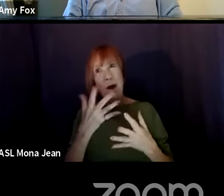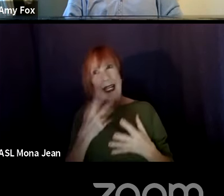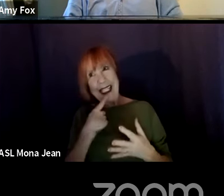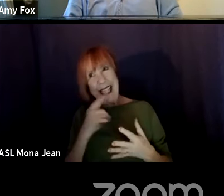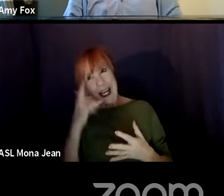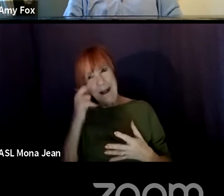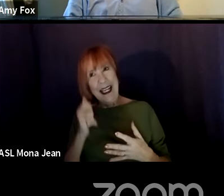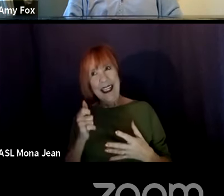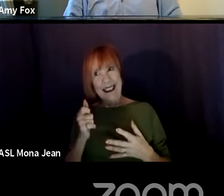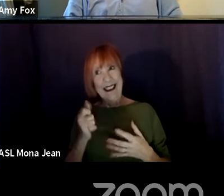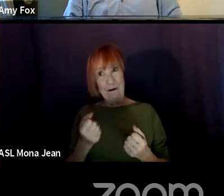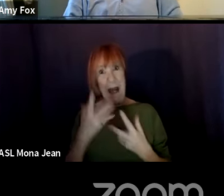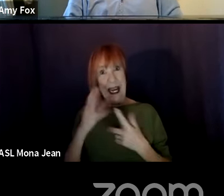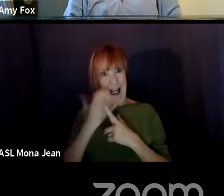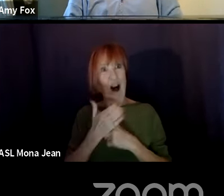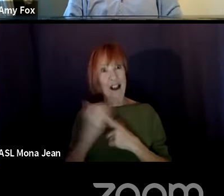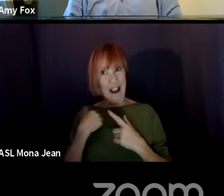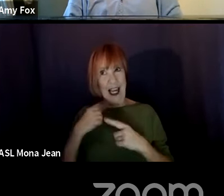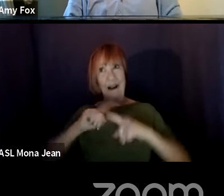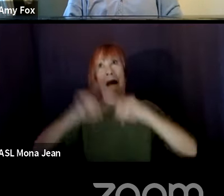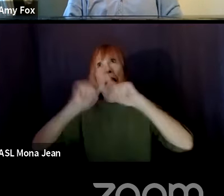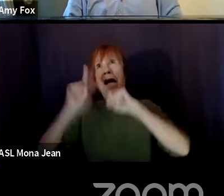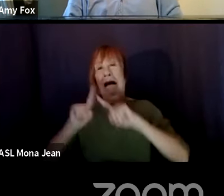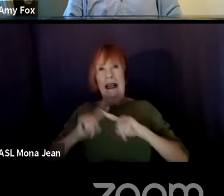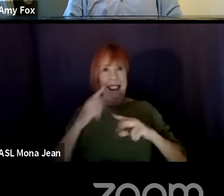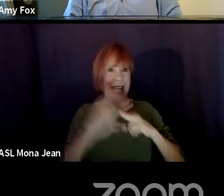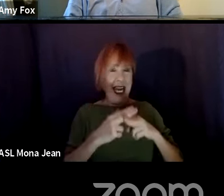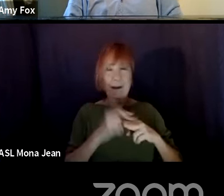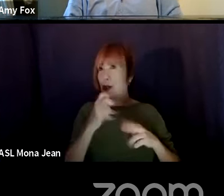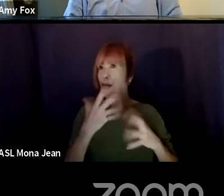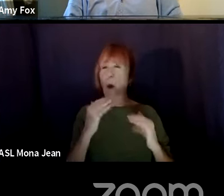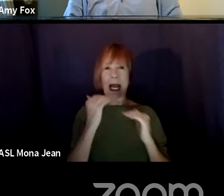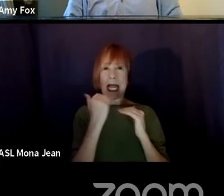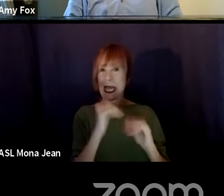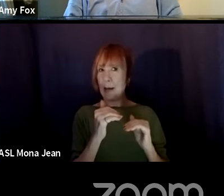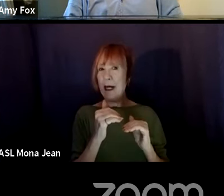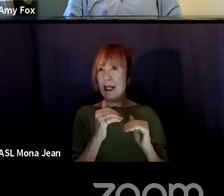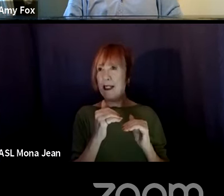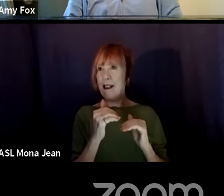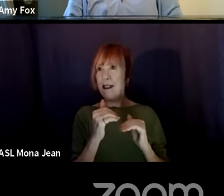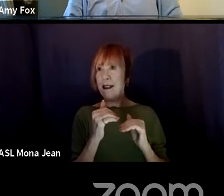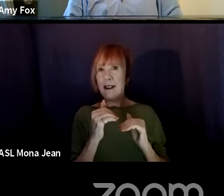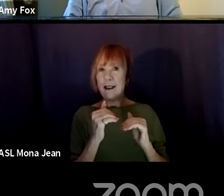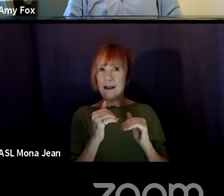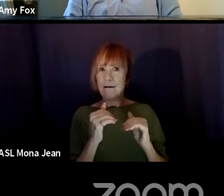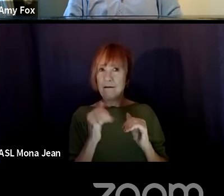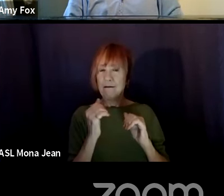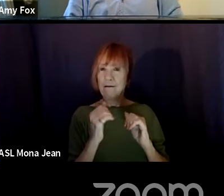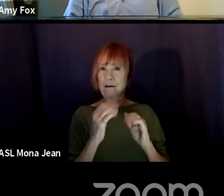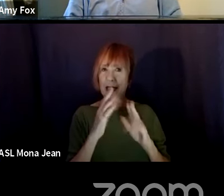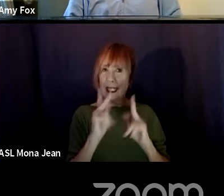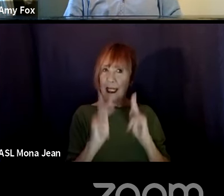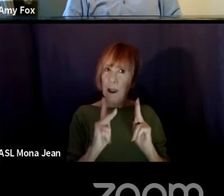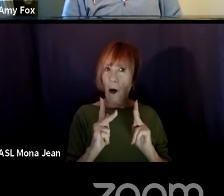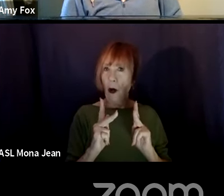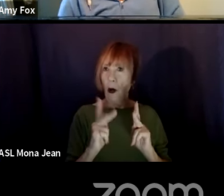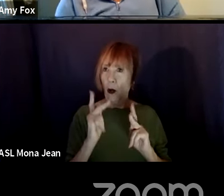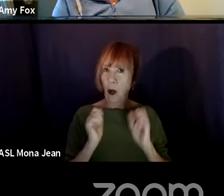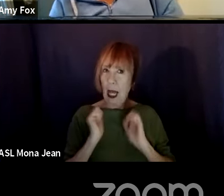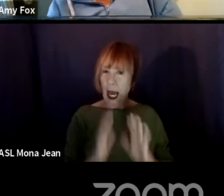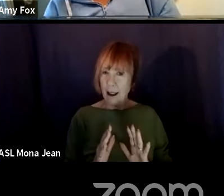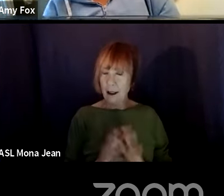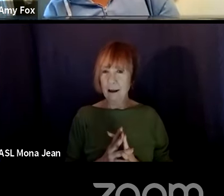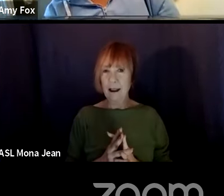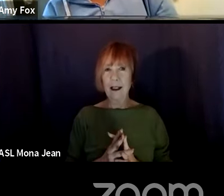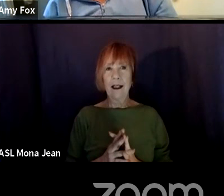different names that you don't want to limit people and, you know, you know, have every Latina